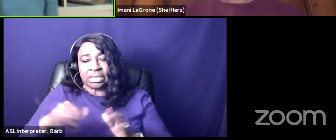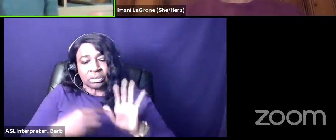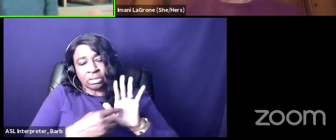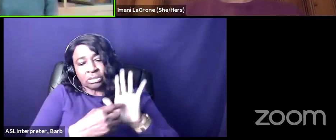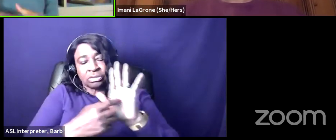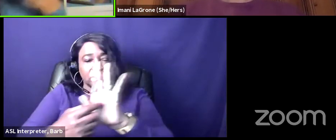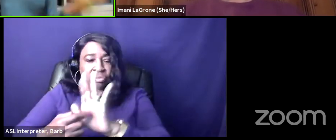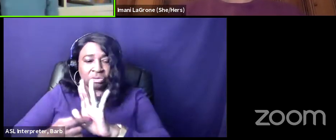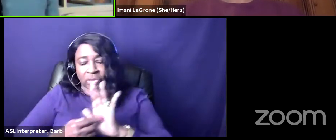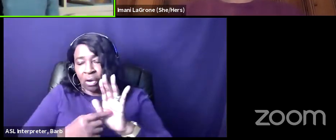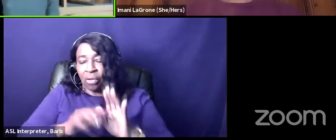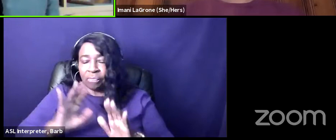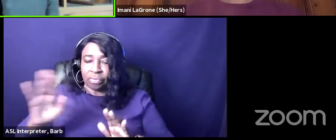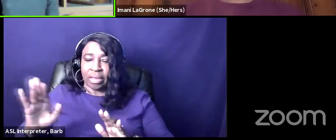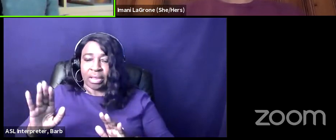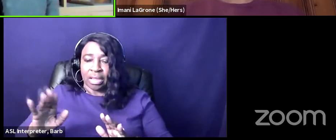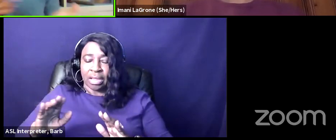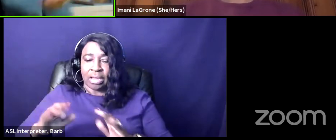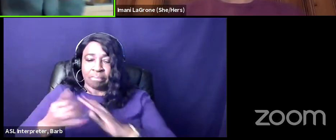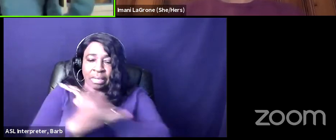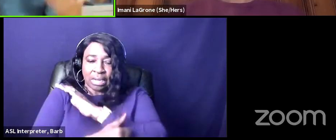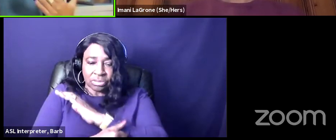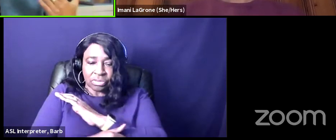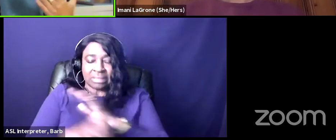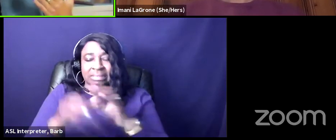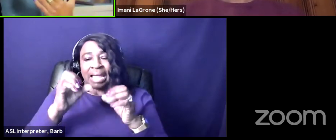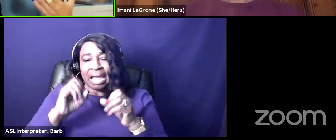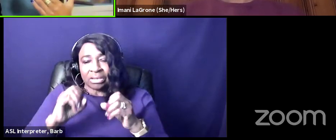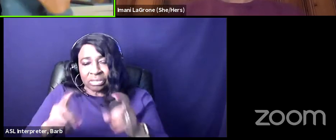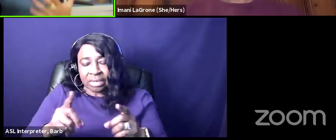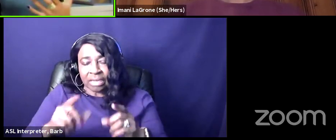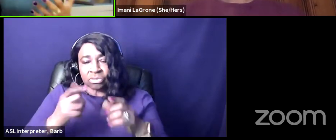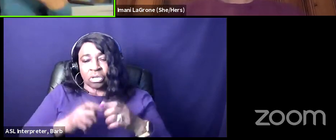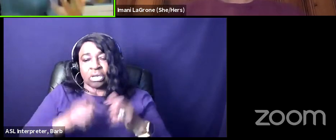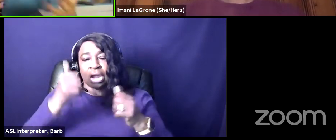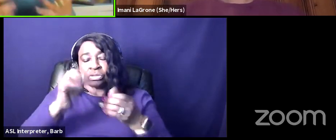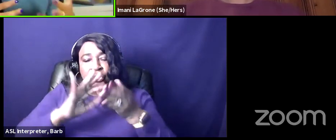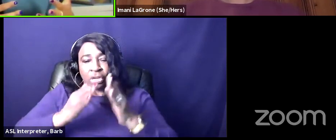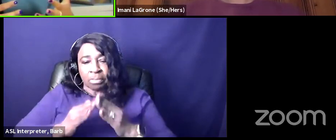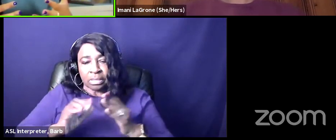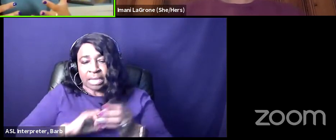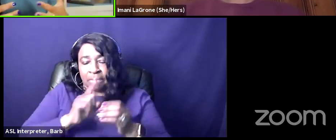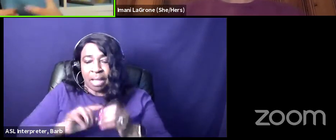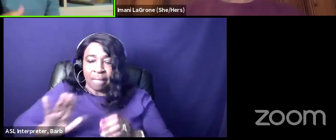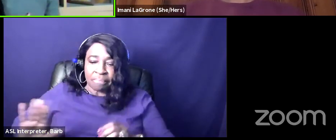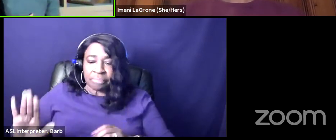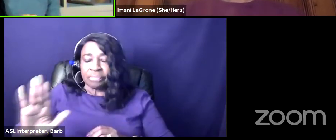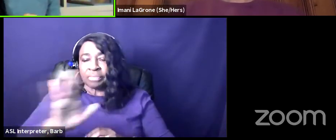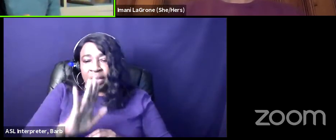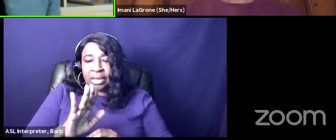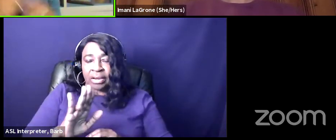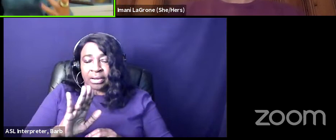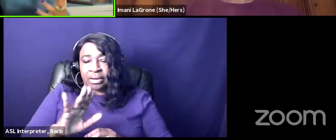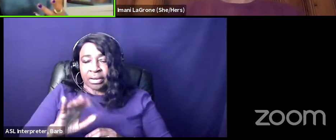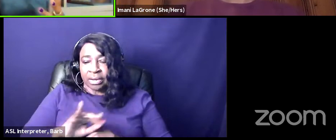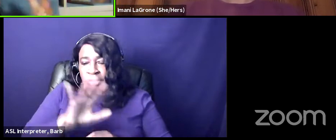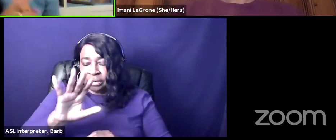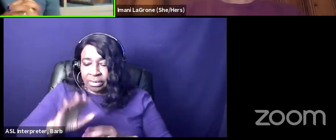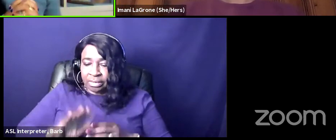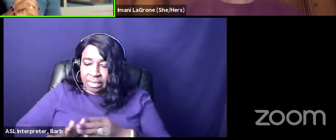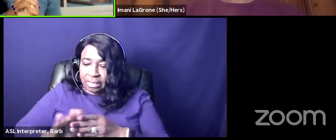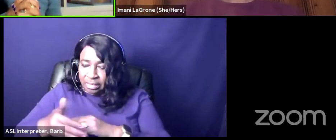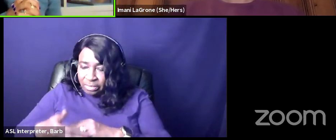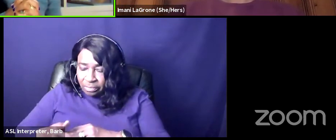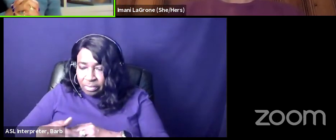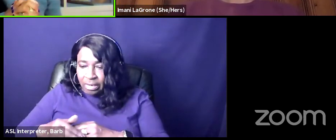respective countries and sort of educate the larger of tufts community about their respective caribbean nations um tiffany unique